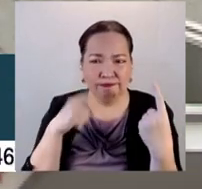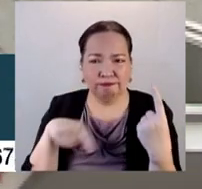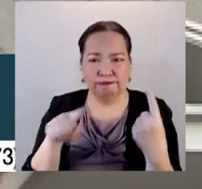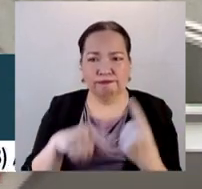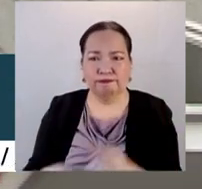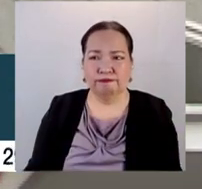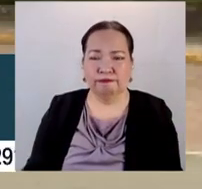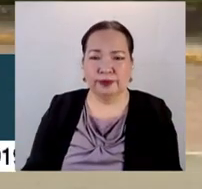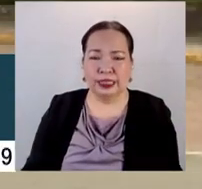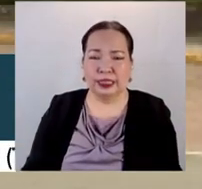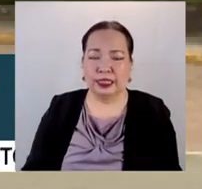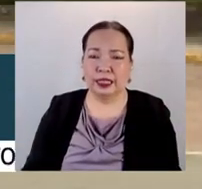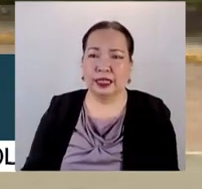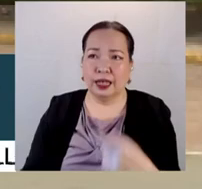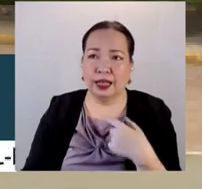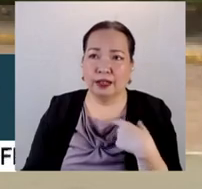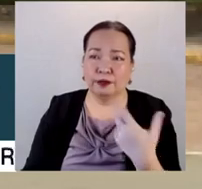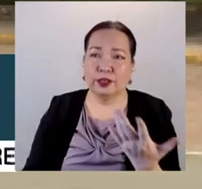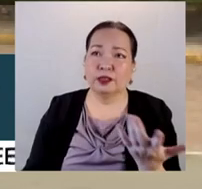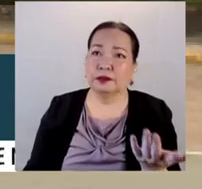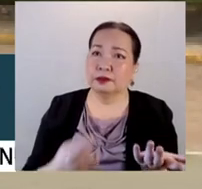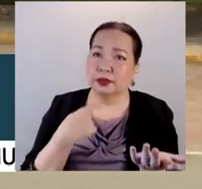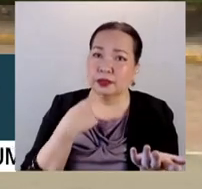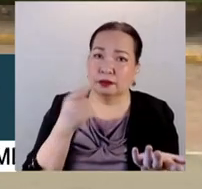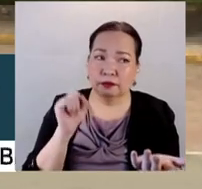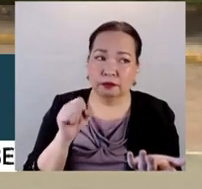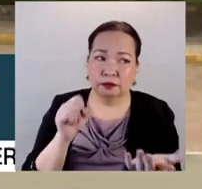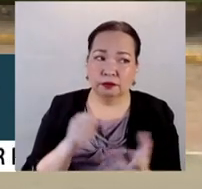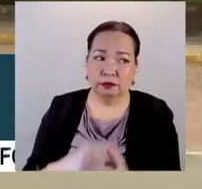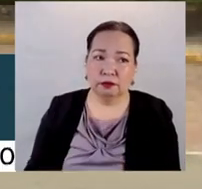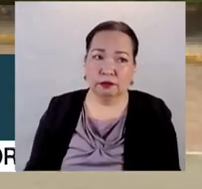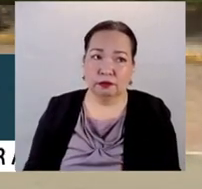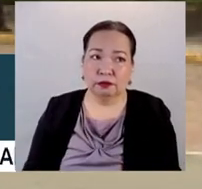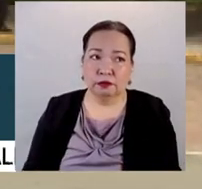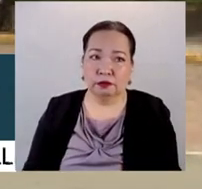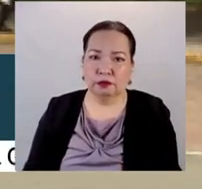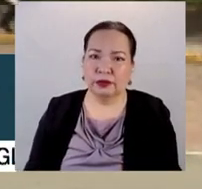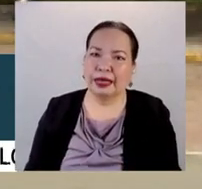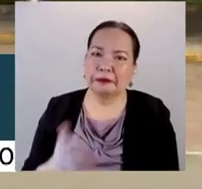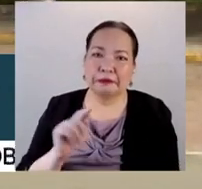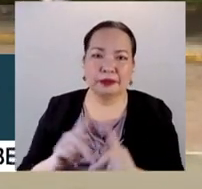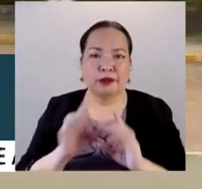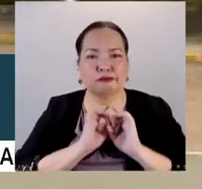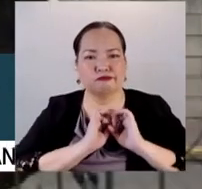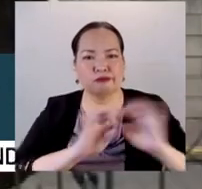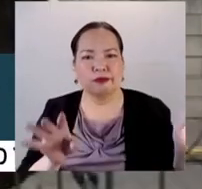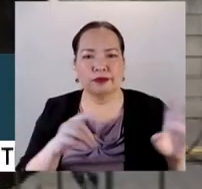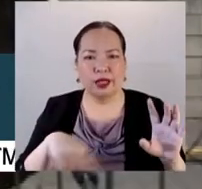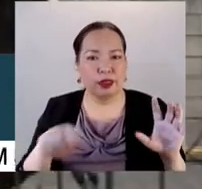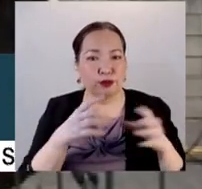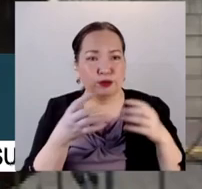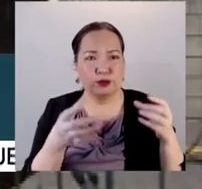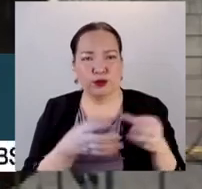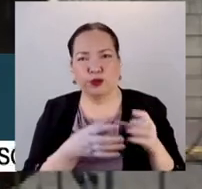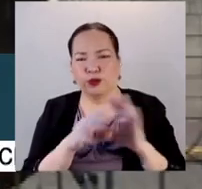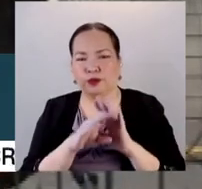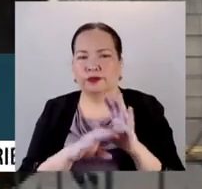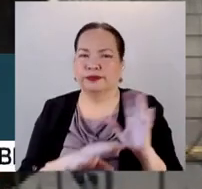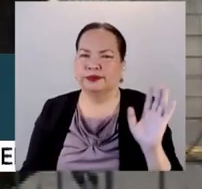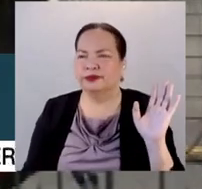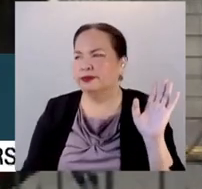truth to the saying that it's being bastardized by certain sectors, or it's